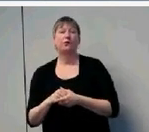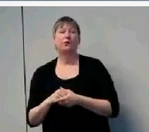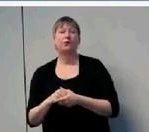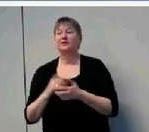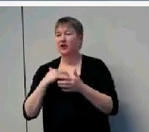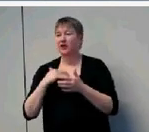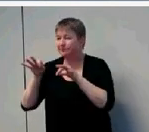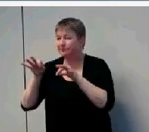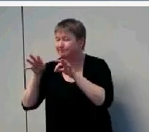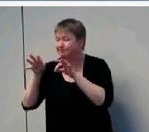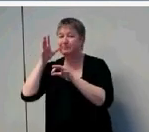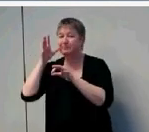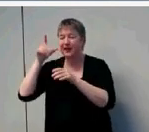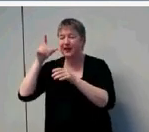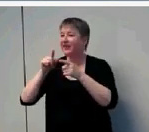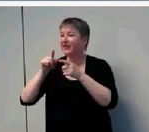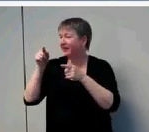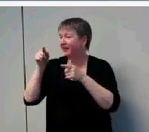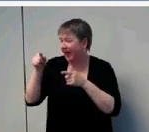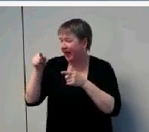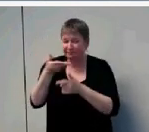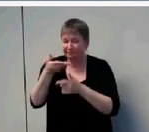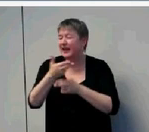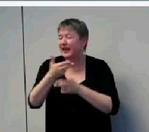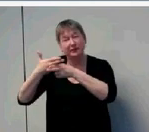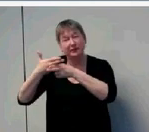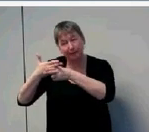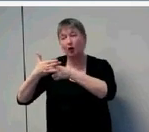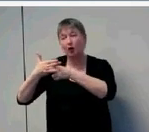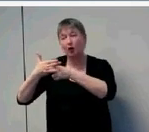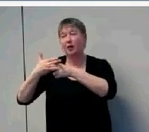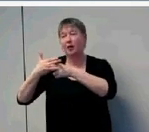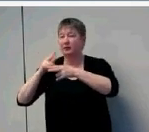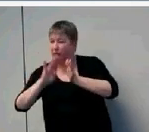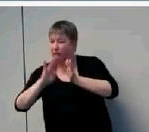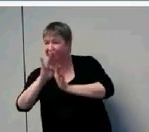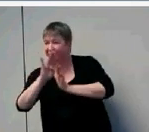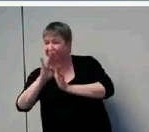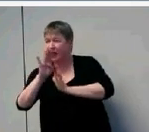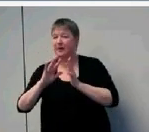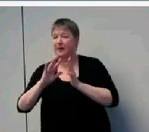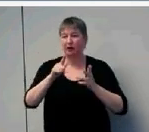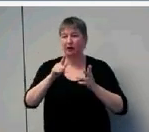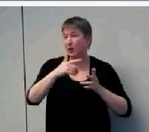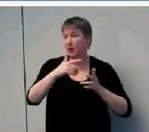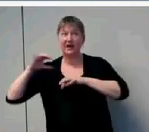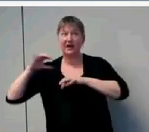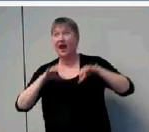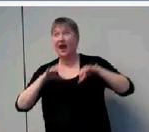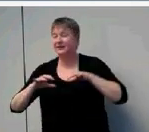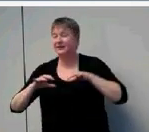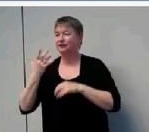You've got a spirited child. And so we need to make some accommodations. But this, too, will pass.